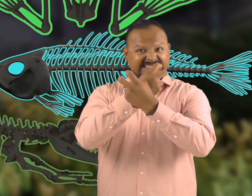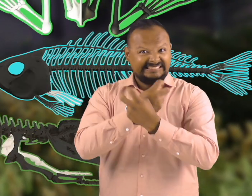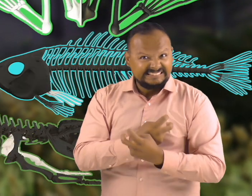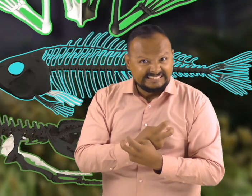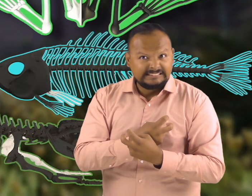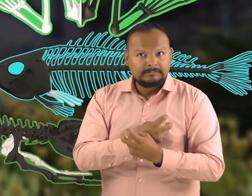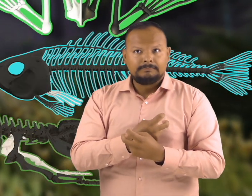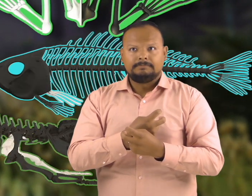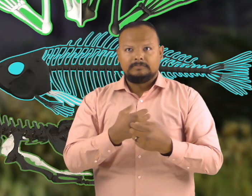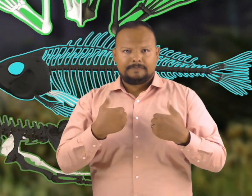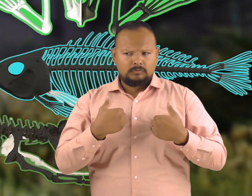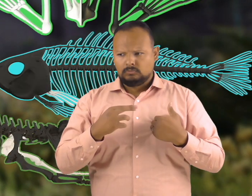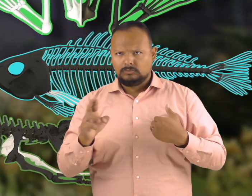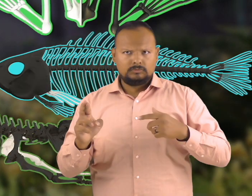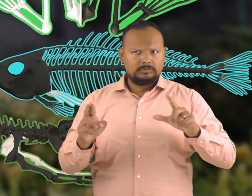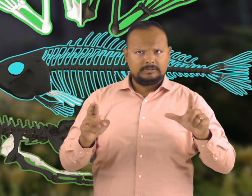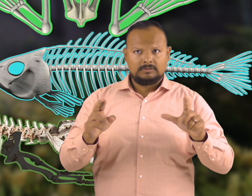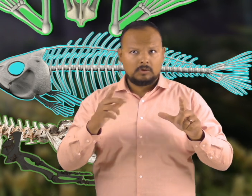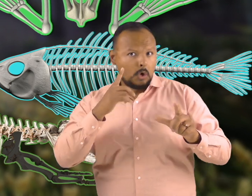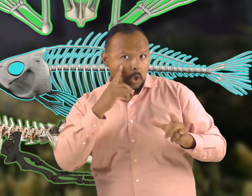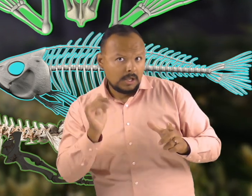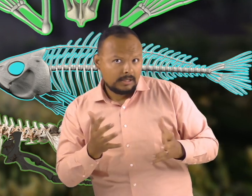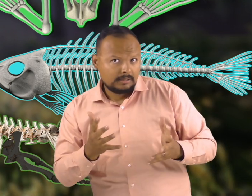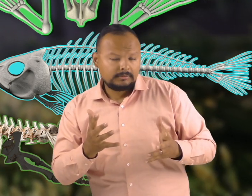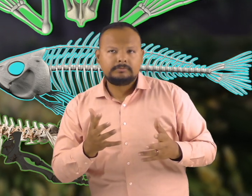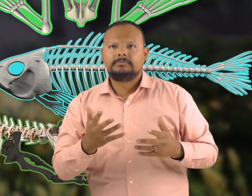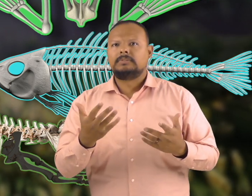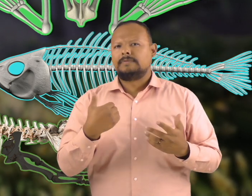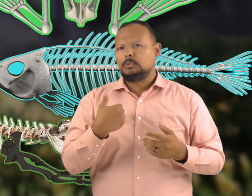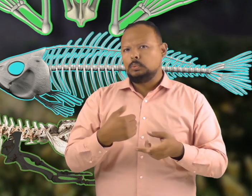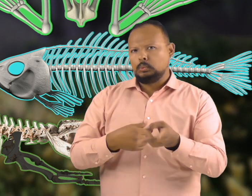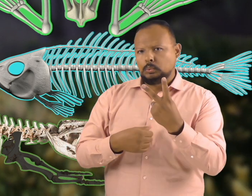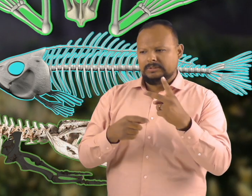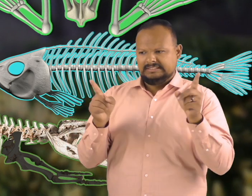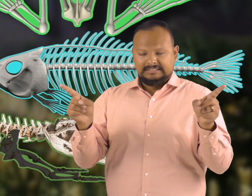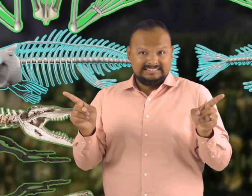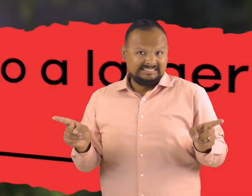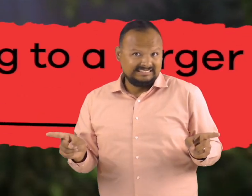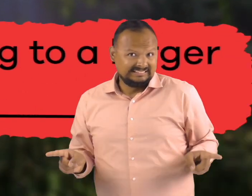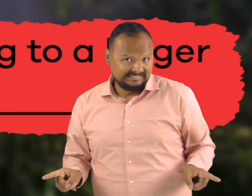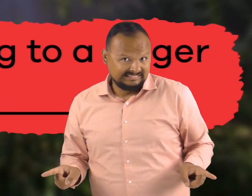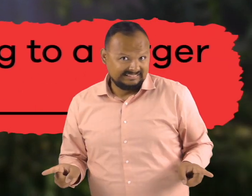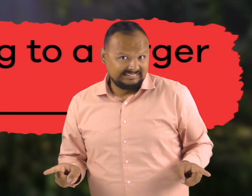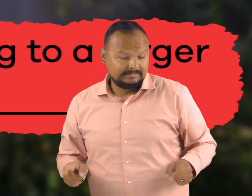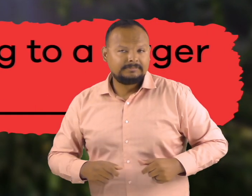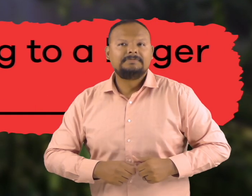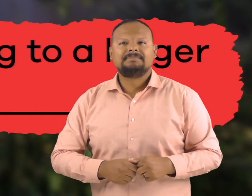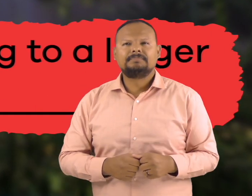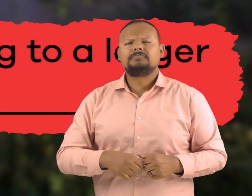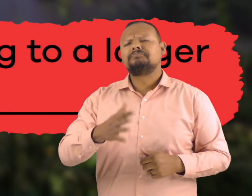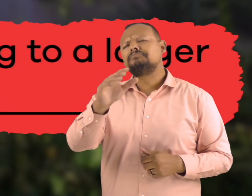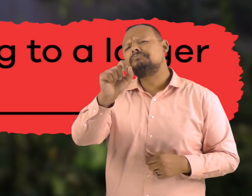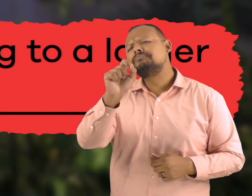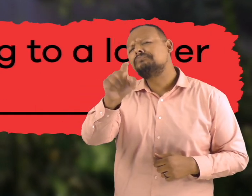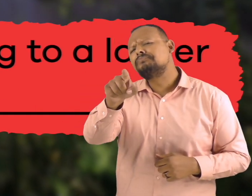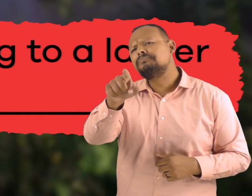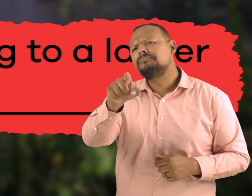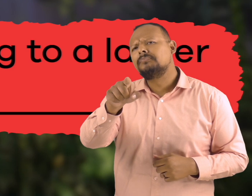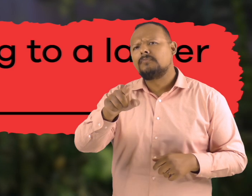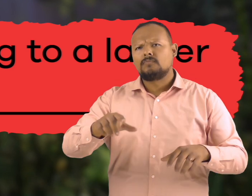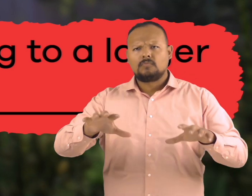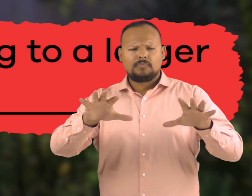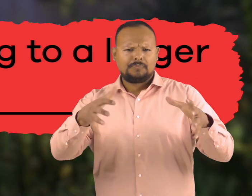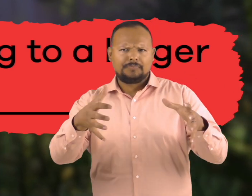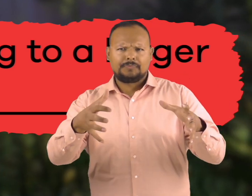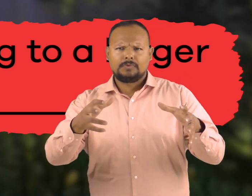Bilateral symmetry And two pairs of appendages Fill in the blank Vertebrates